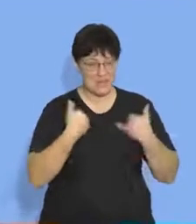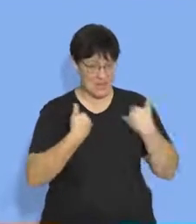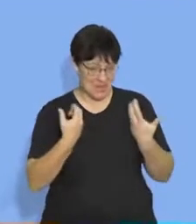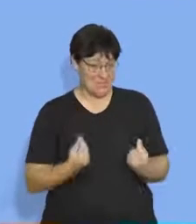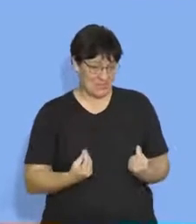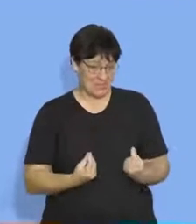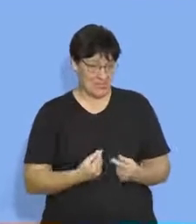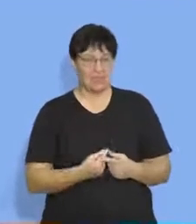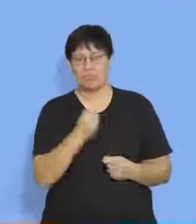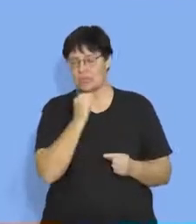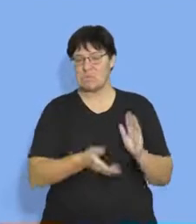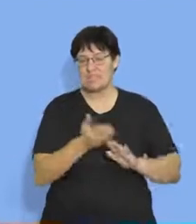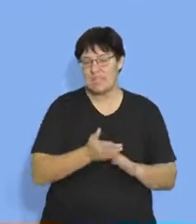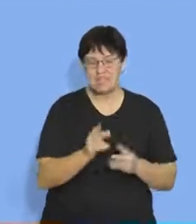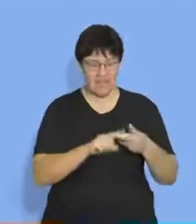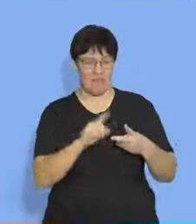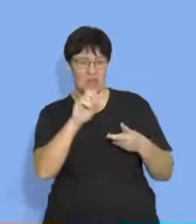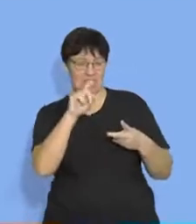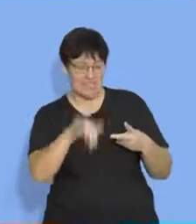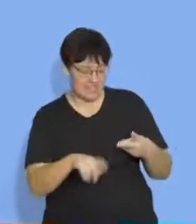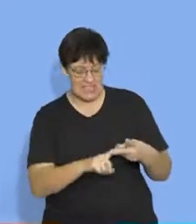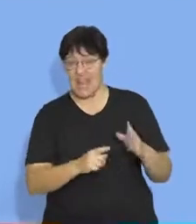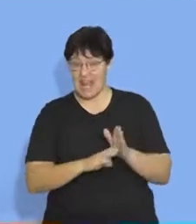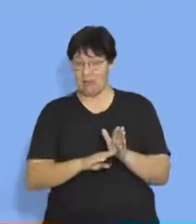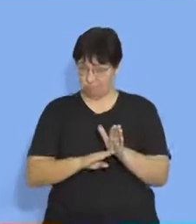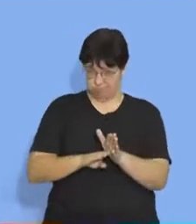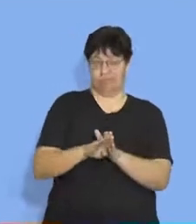we're going to look at speed, velocity, and acceleration.